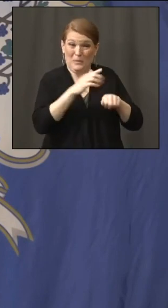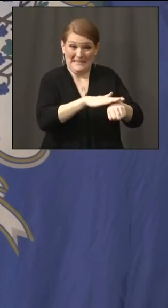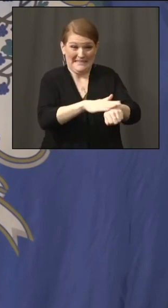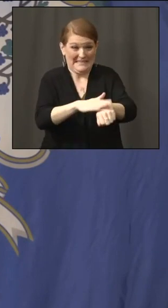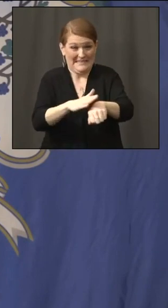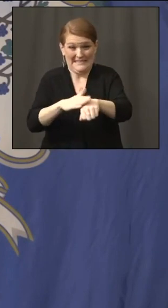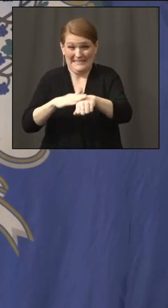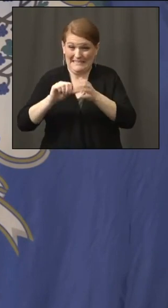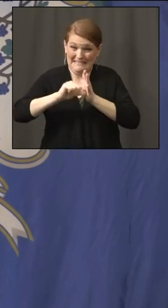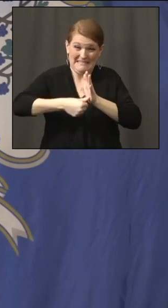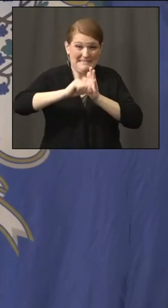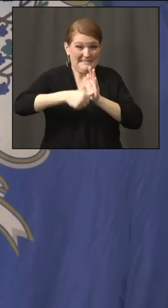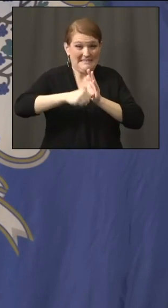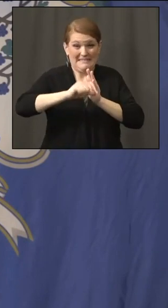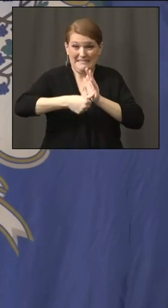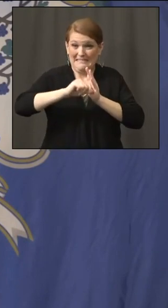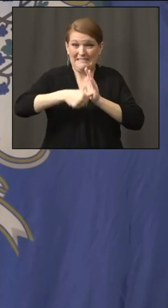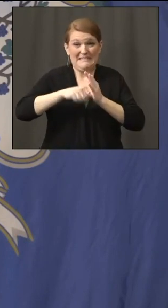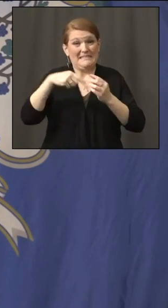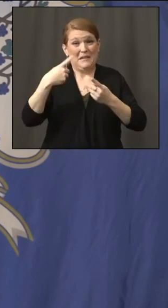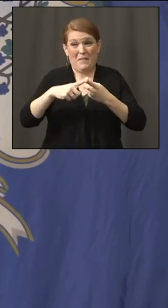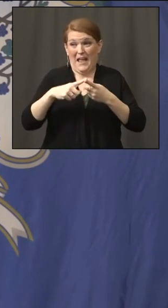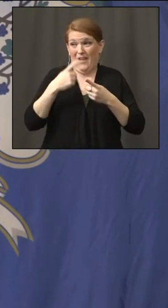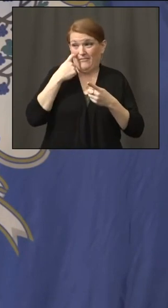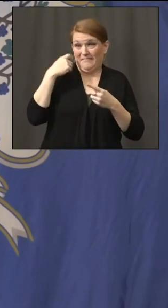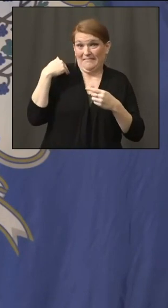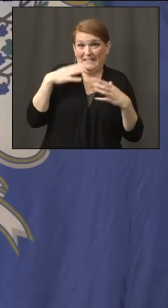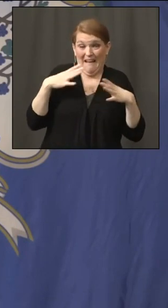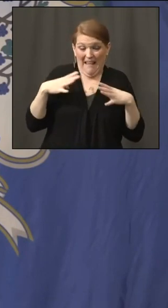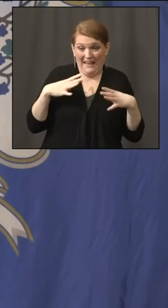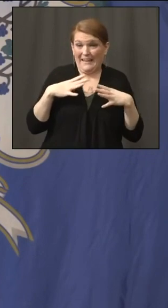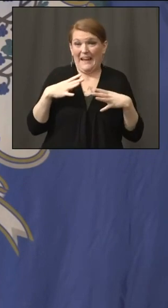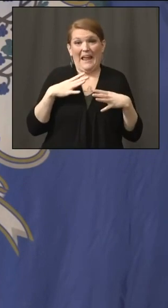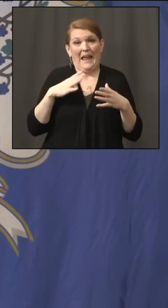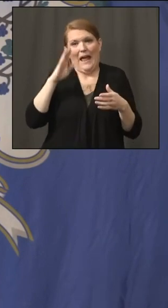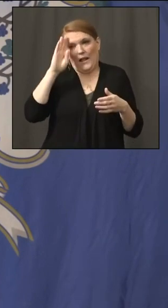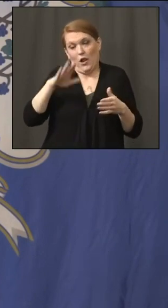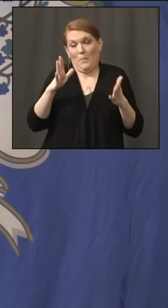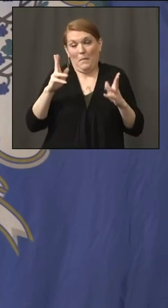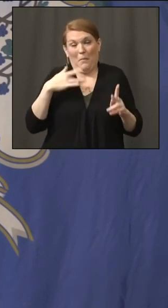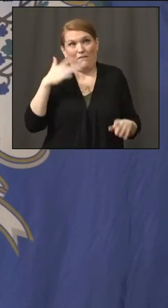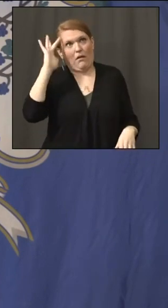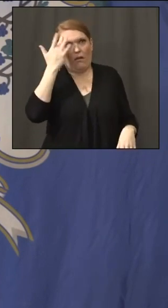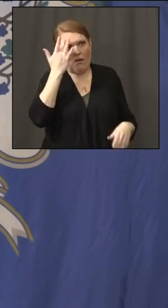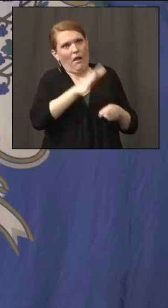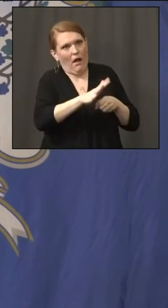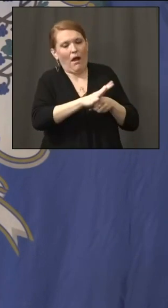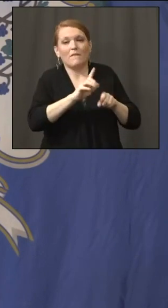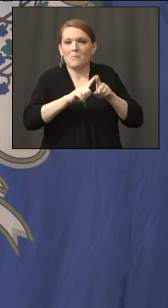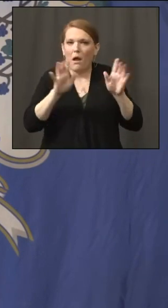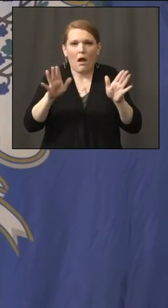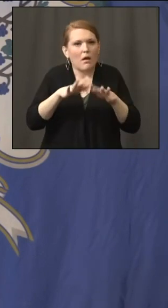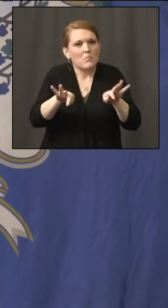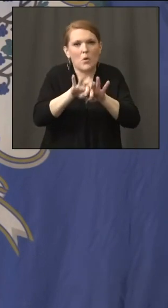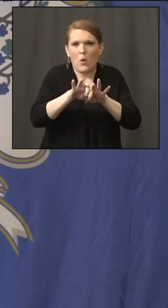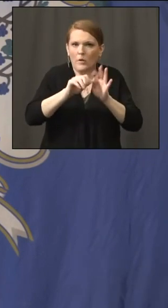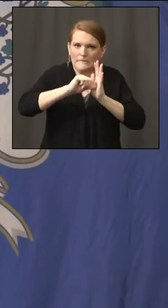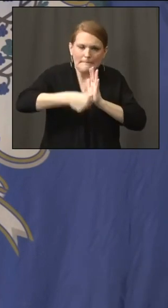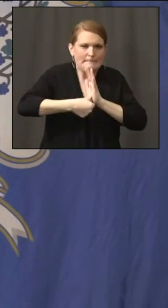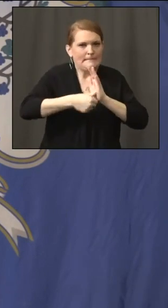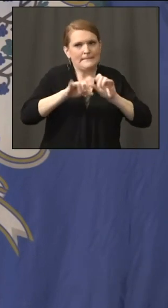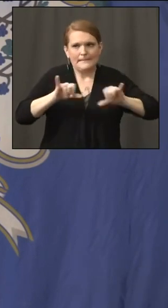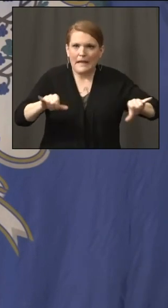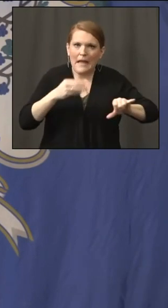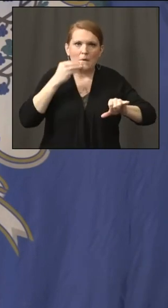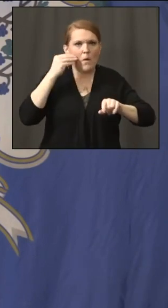ad nauseum, but it was really important. And so far, you know, we've had this vacation time for about